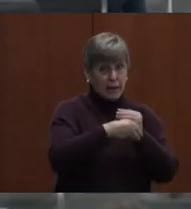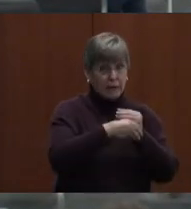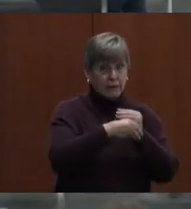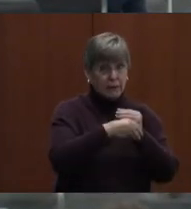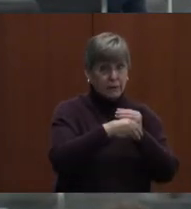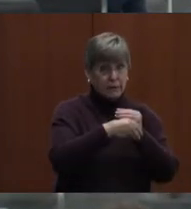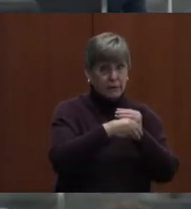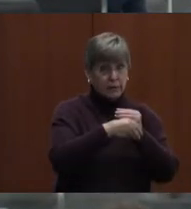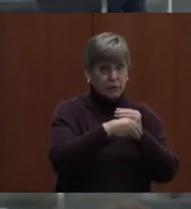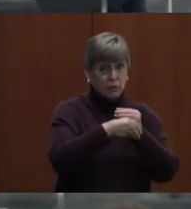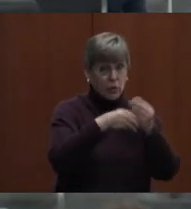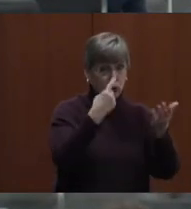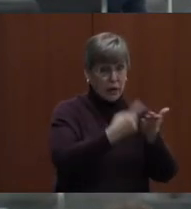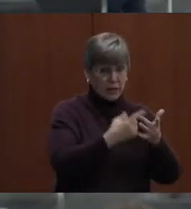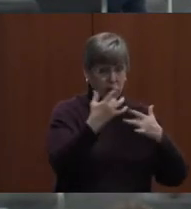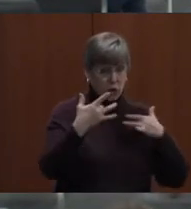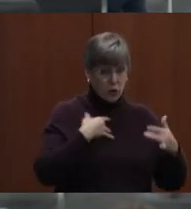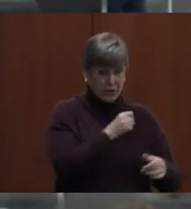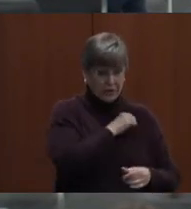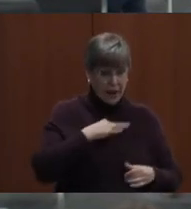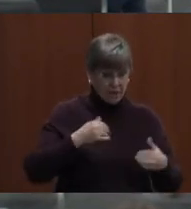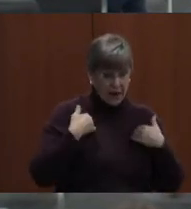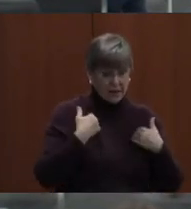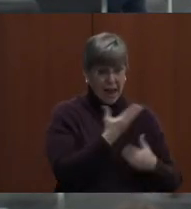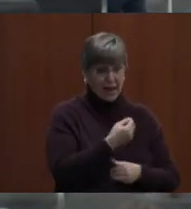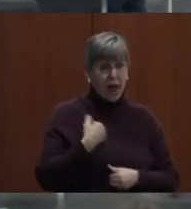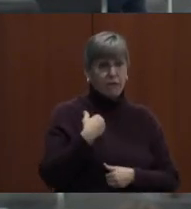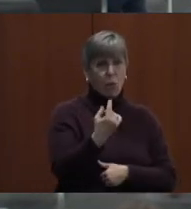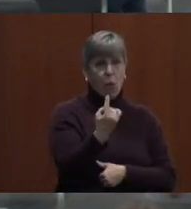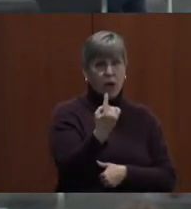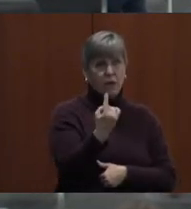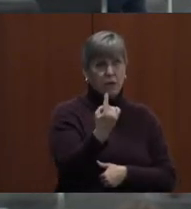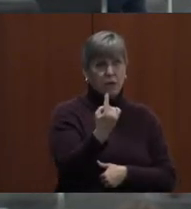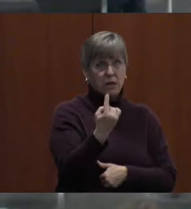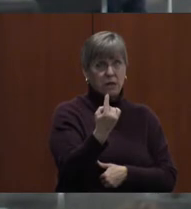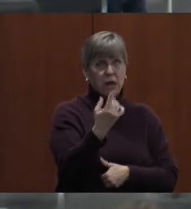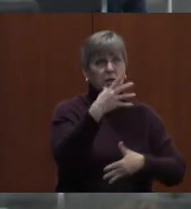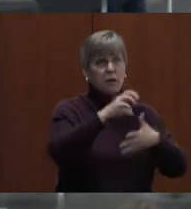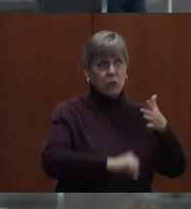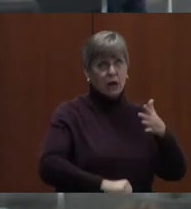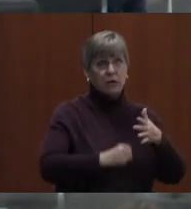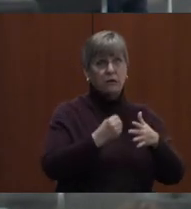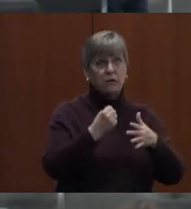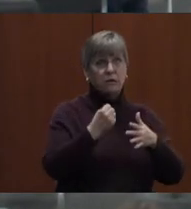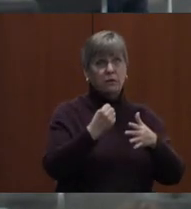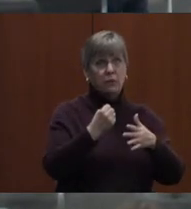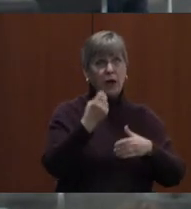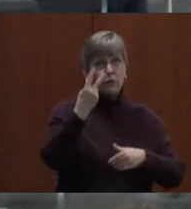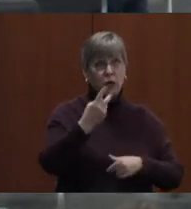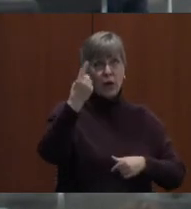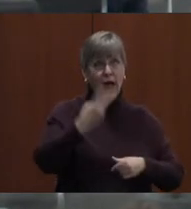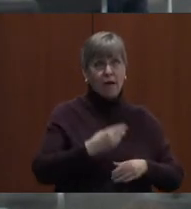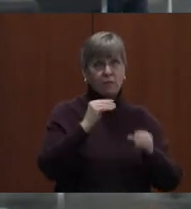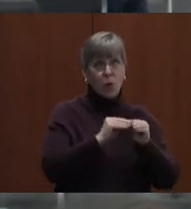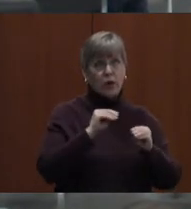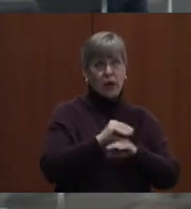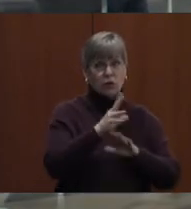that staff has and to have one counselor, or sorry, subtracting from if we had two and a half more counselors?